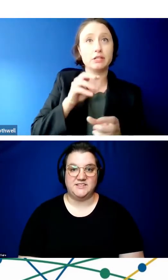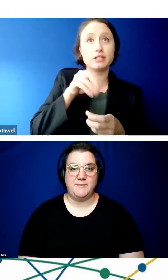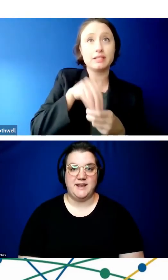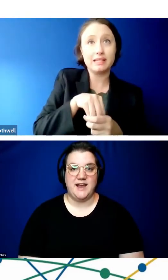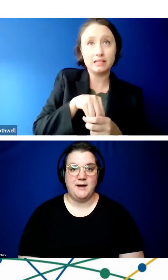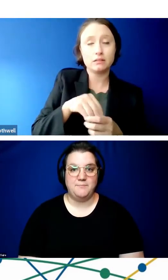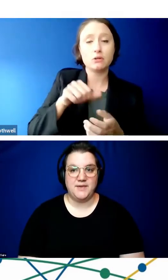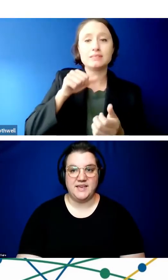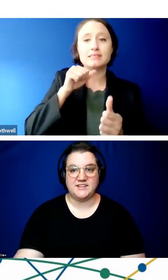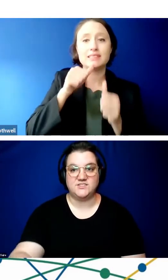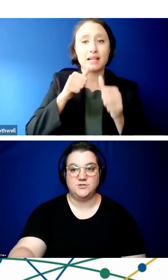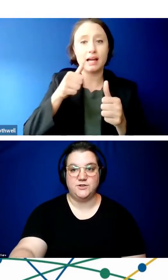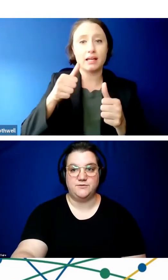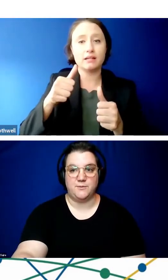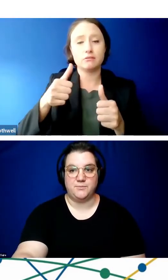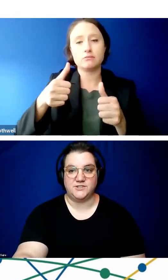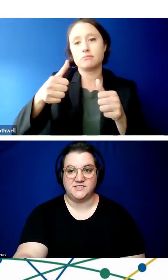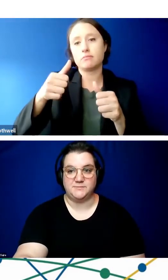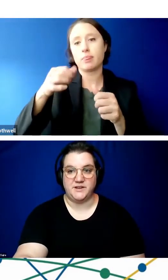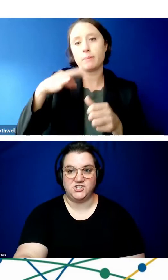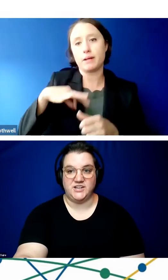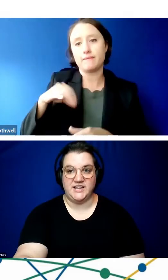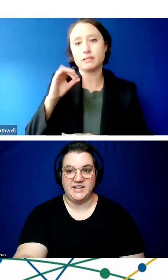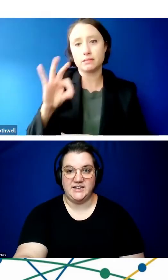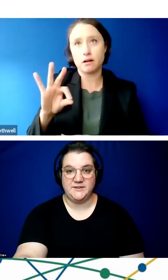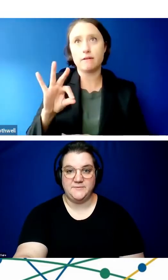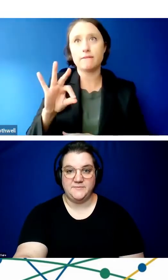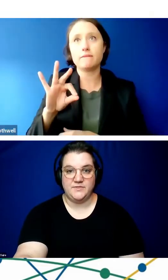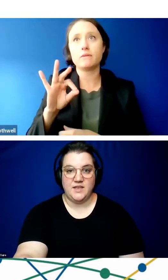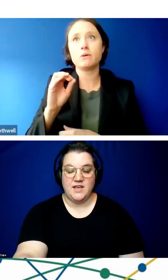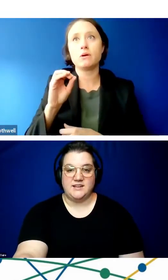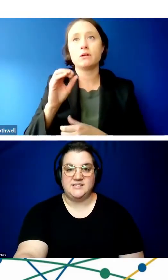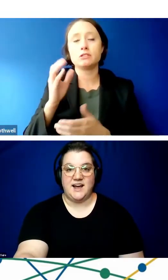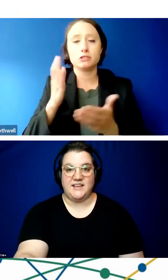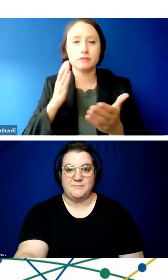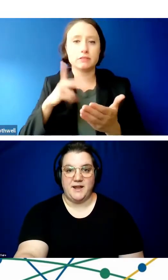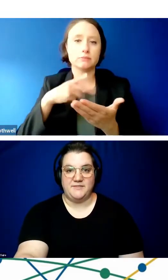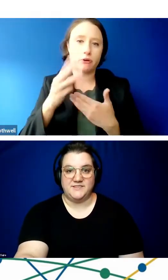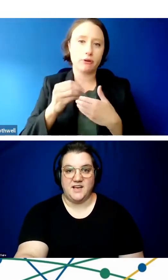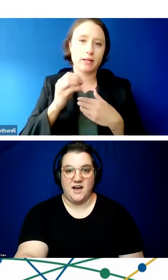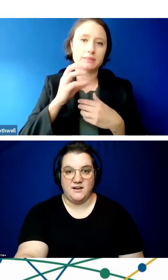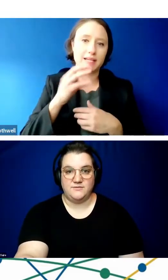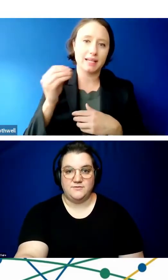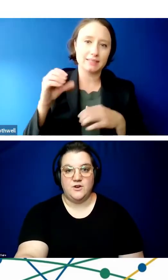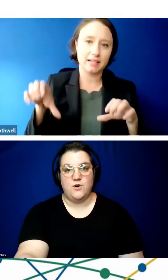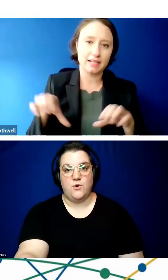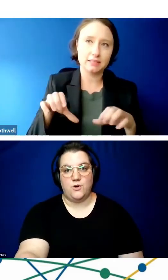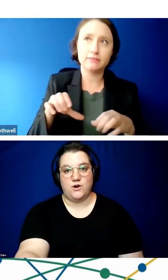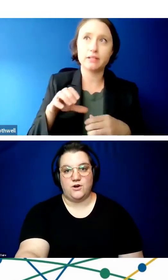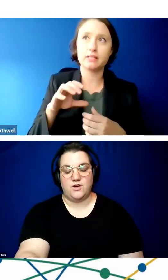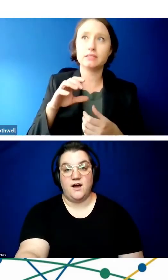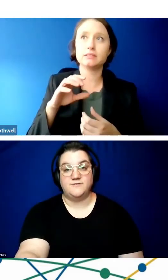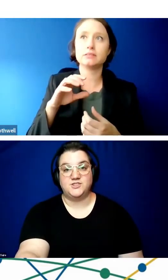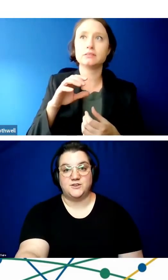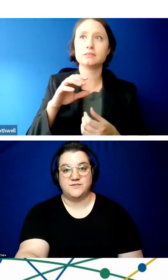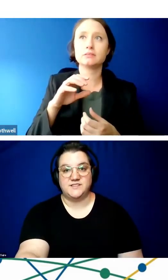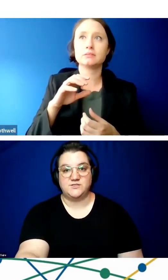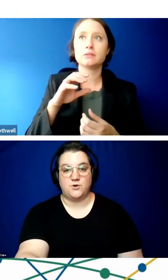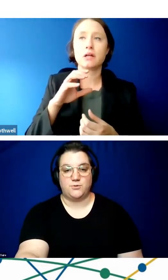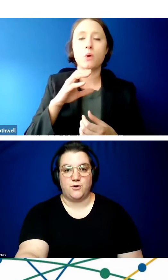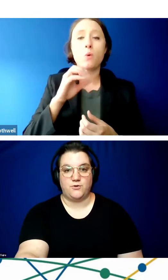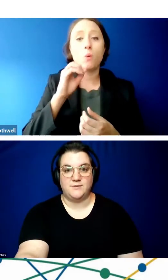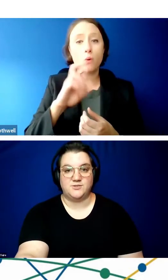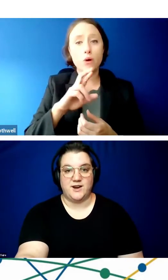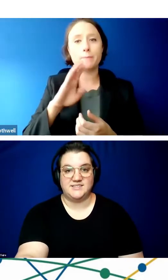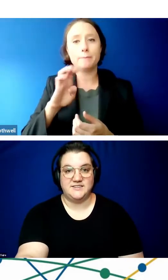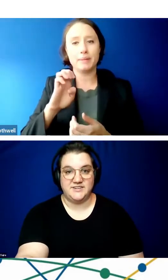disabilities may not be excluded from participation in, denied the benefits of, or of services